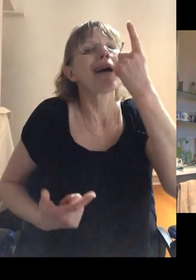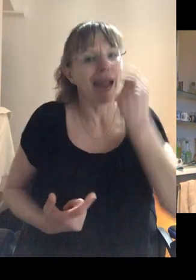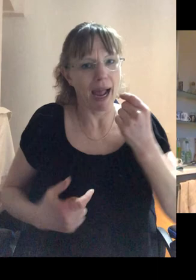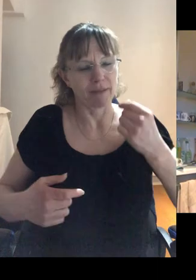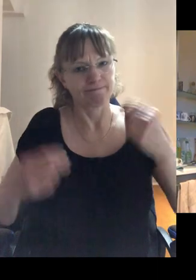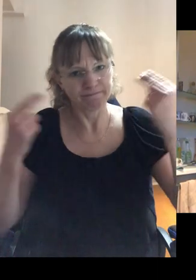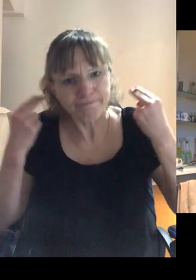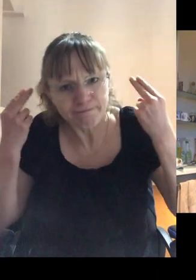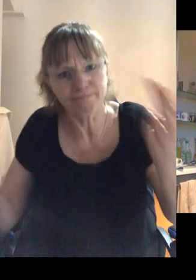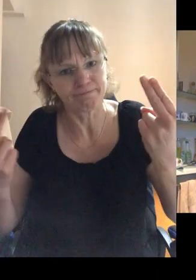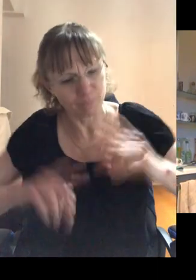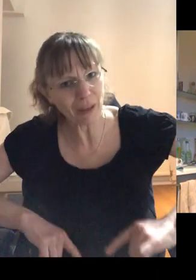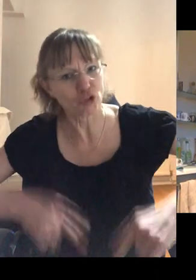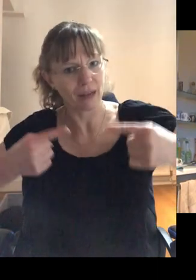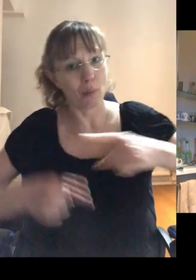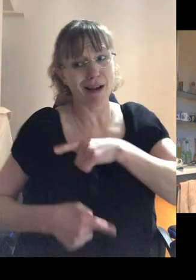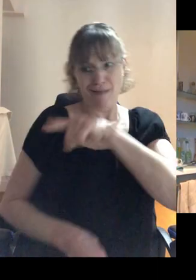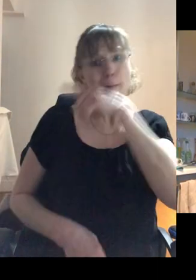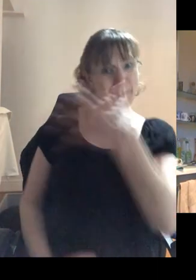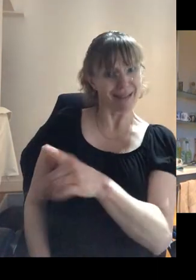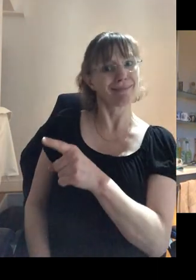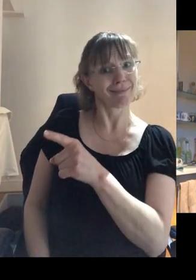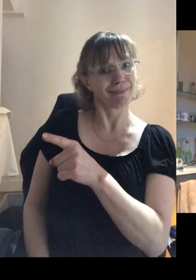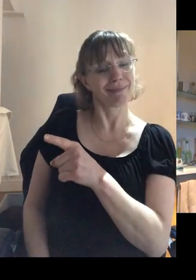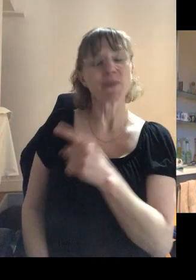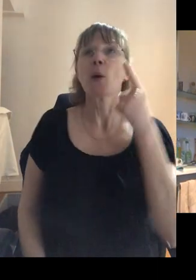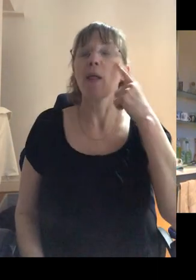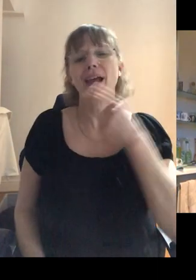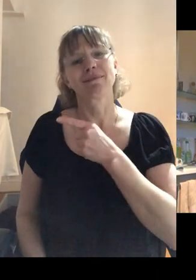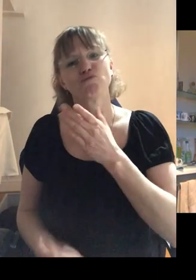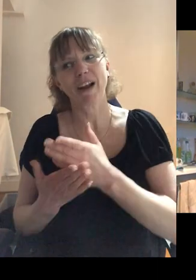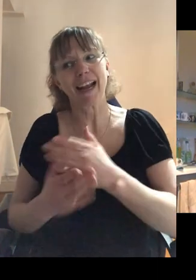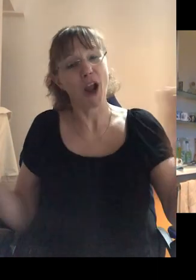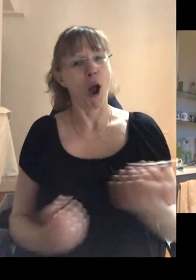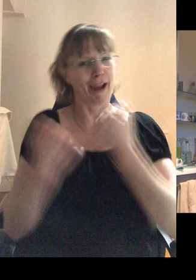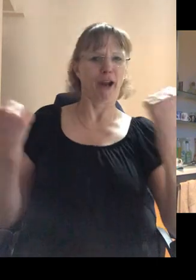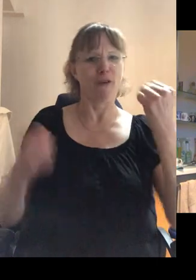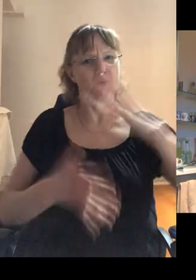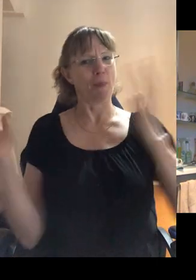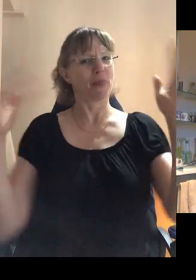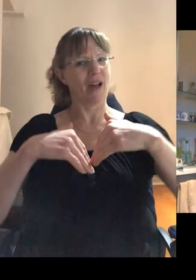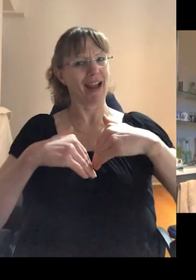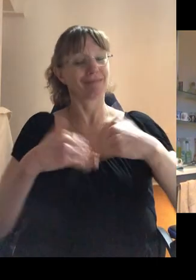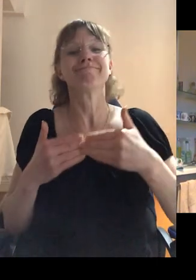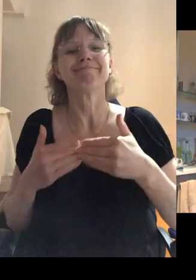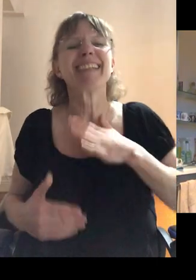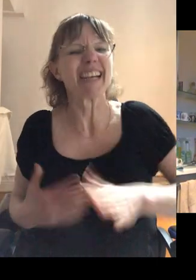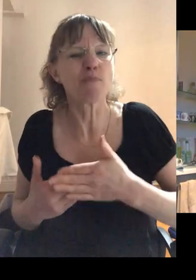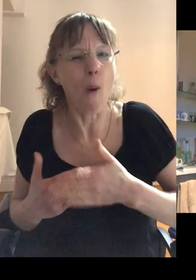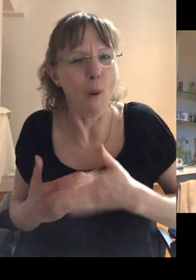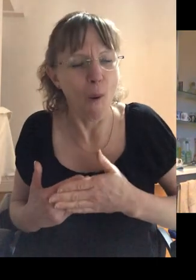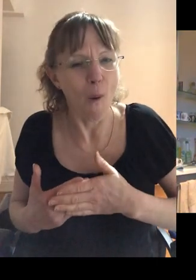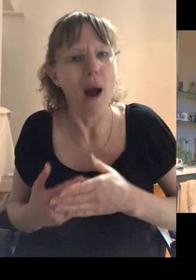fight against challenges because you've done it. And I think, you know, you're a hero from the valleys and we need more of them, but,